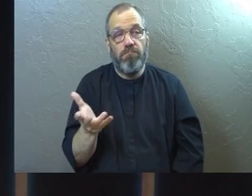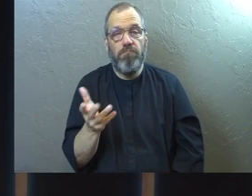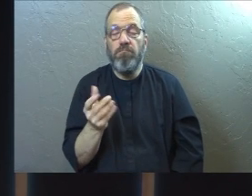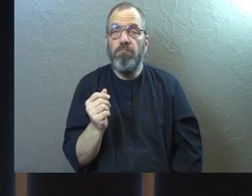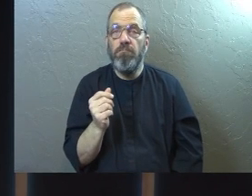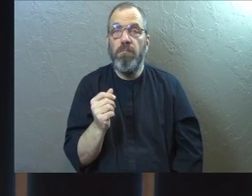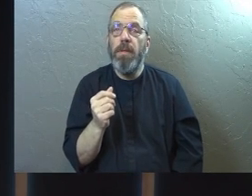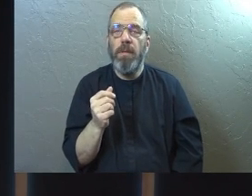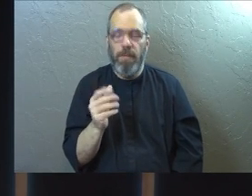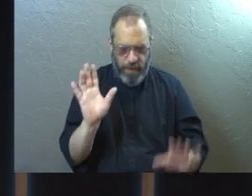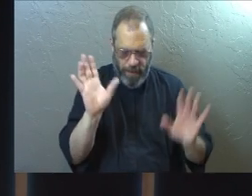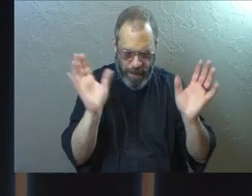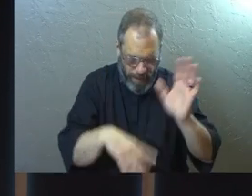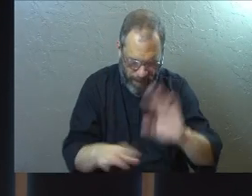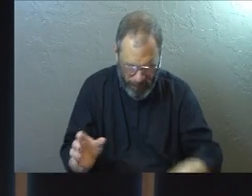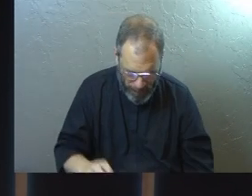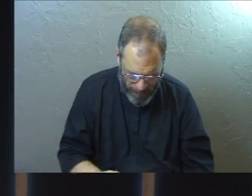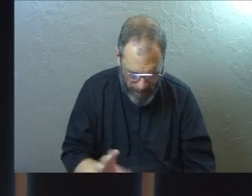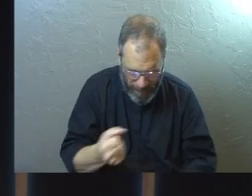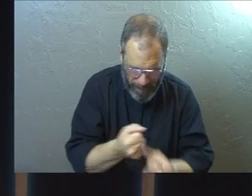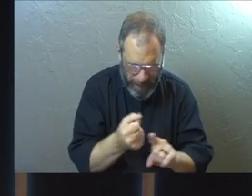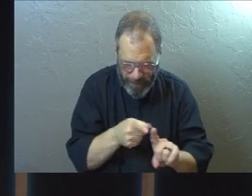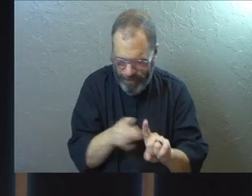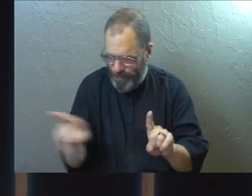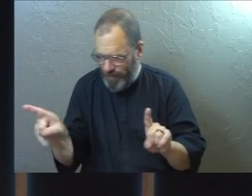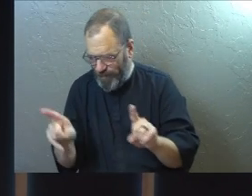you know, anyway, I won't get into that.